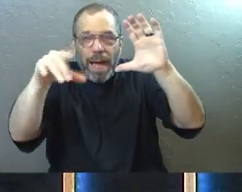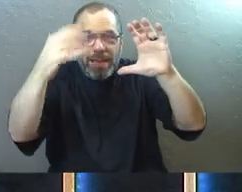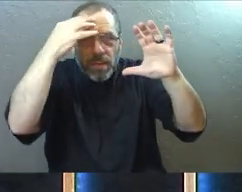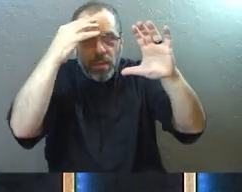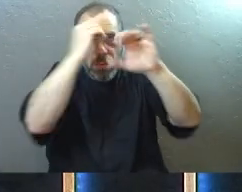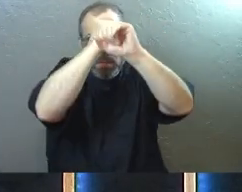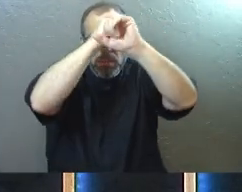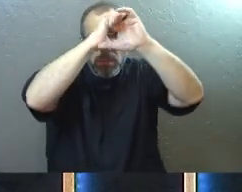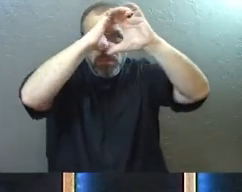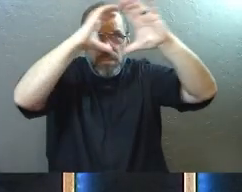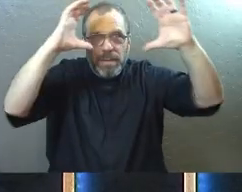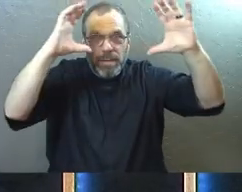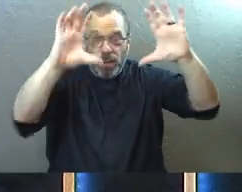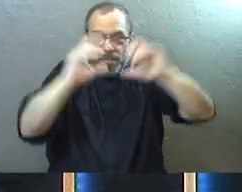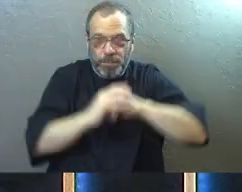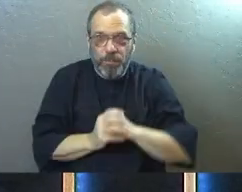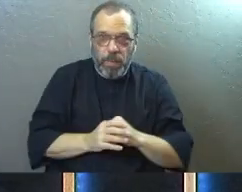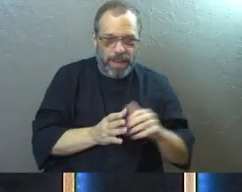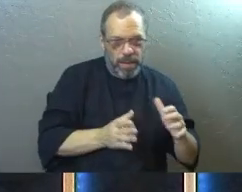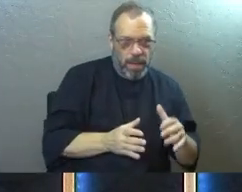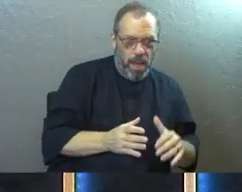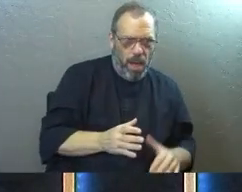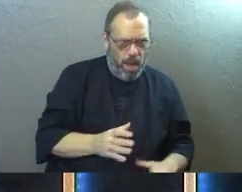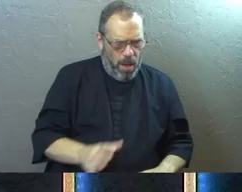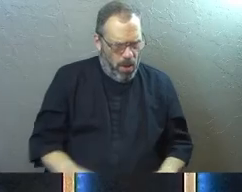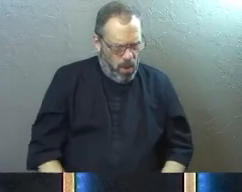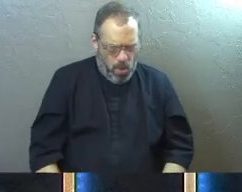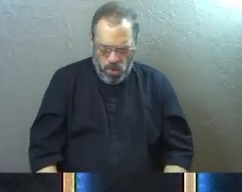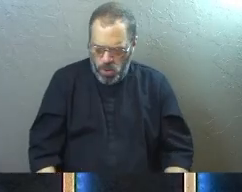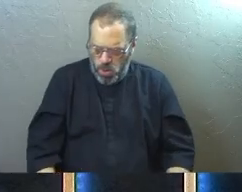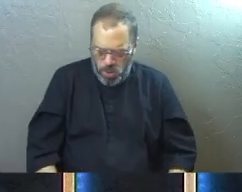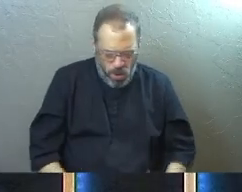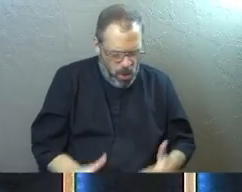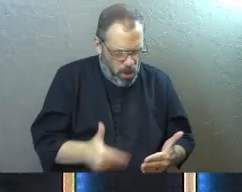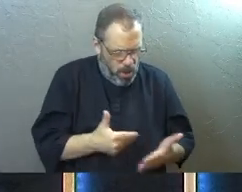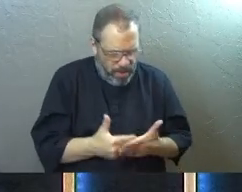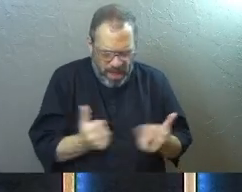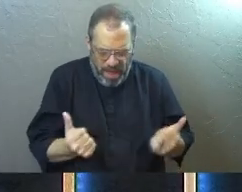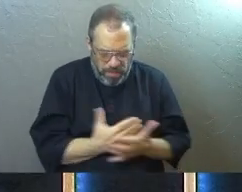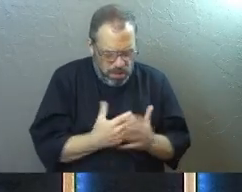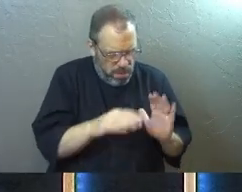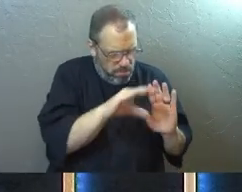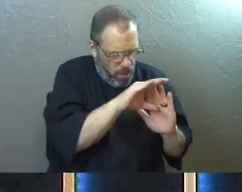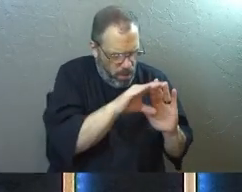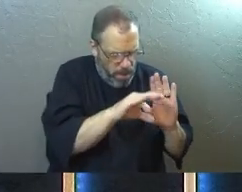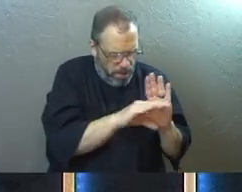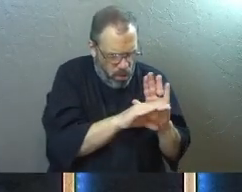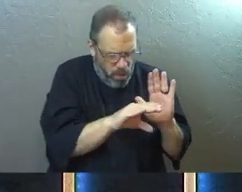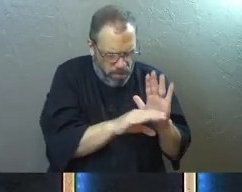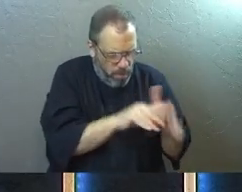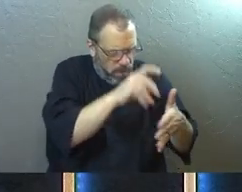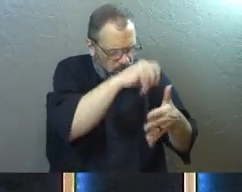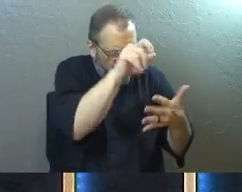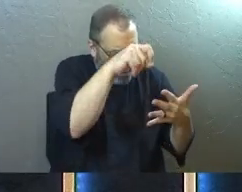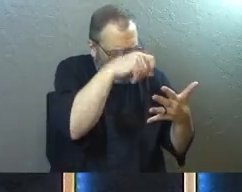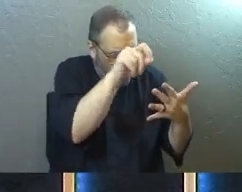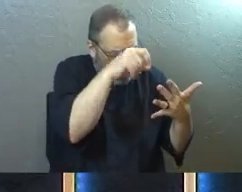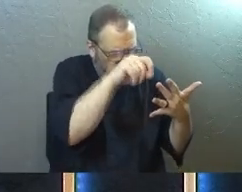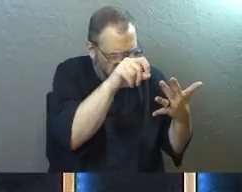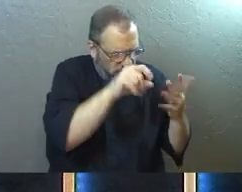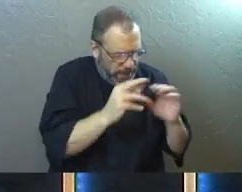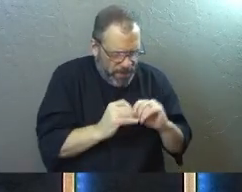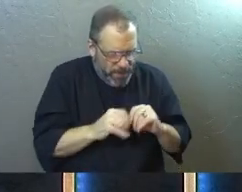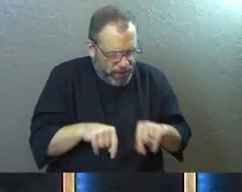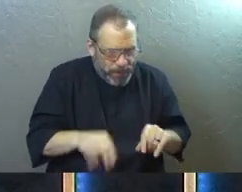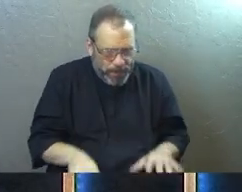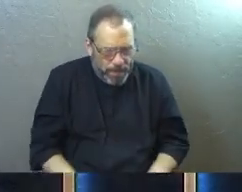moment. Do you come with like, man, I've got I've got to have all my kind of, you know, all my stuff, and I've got to be prepared, and I'm